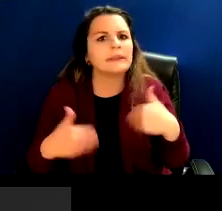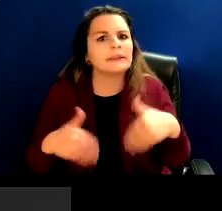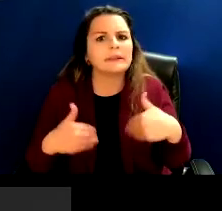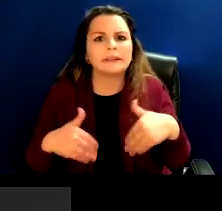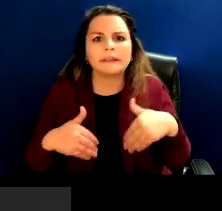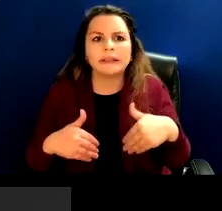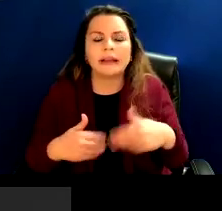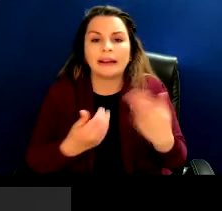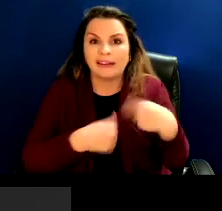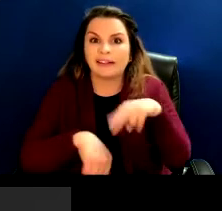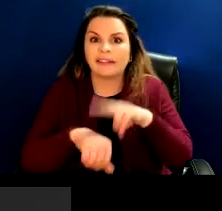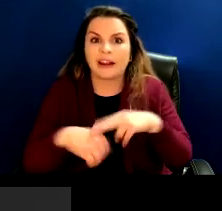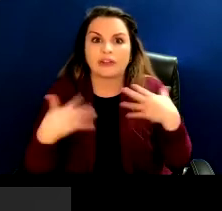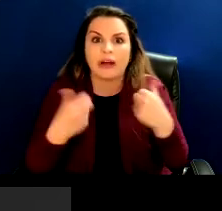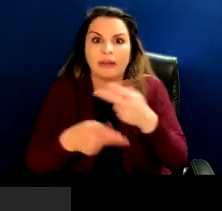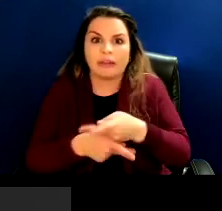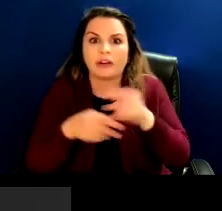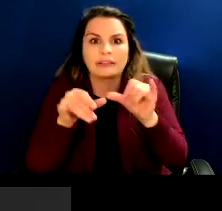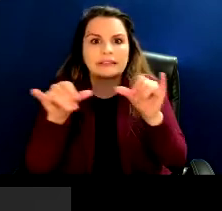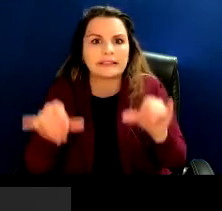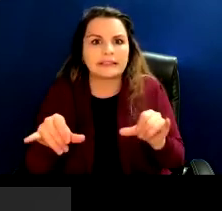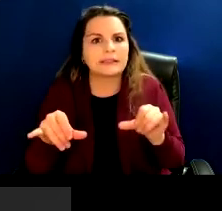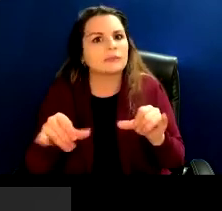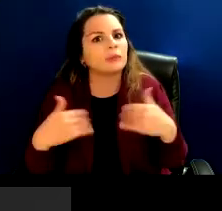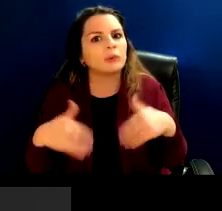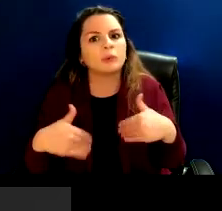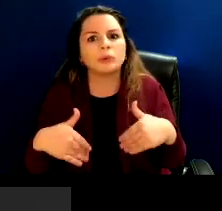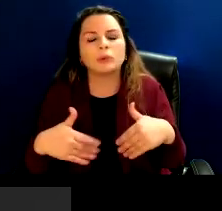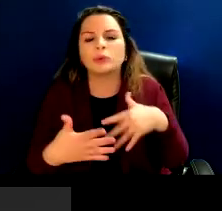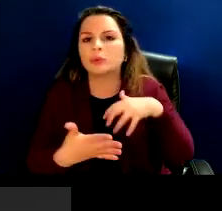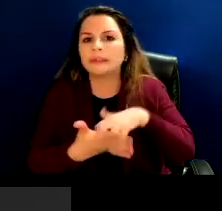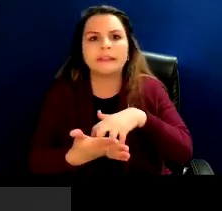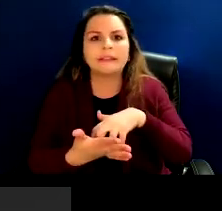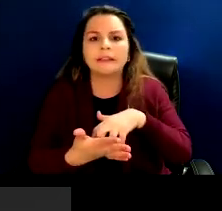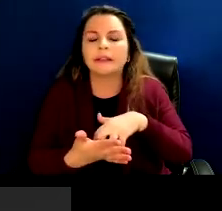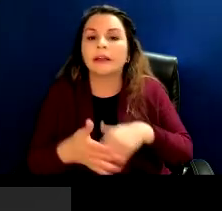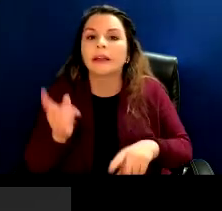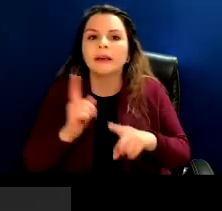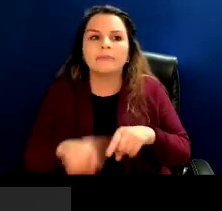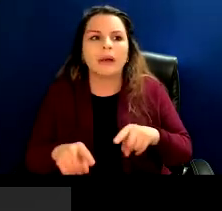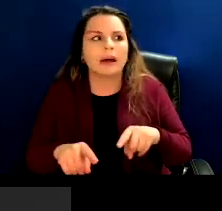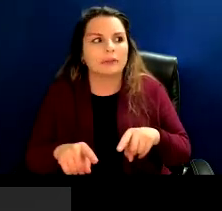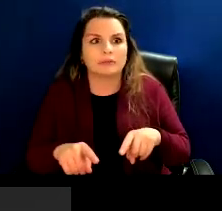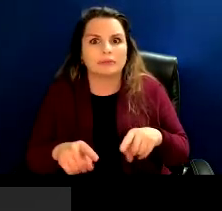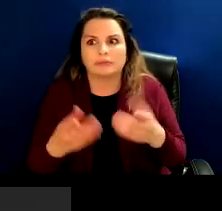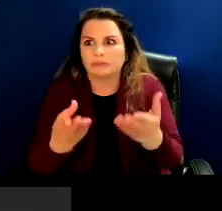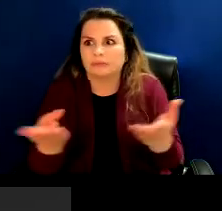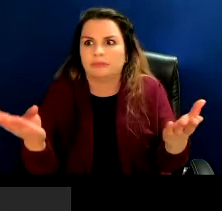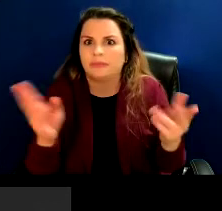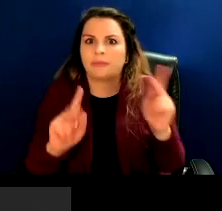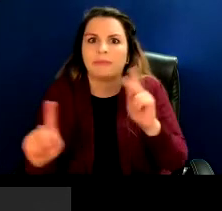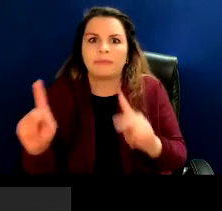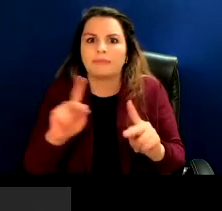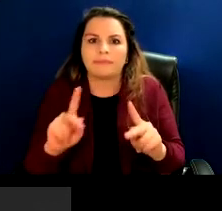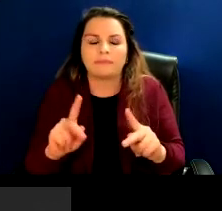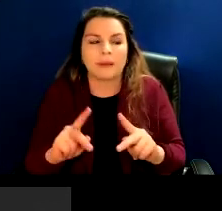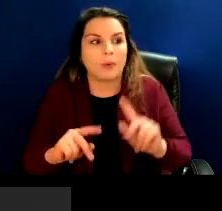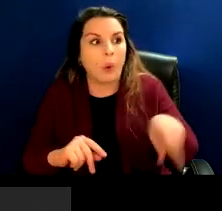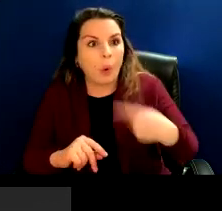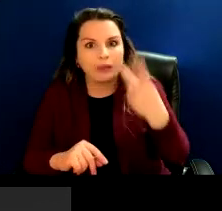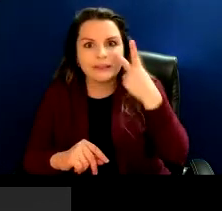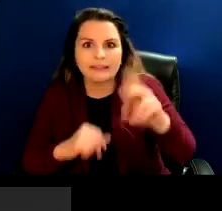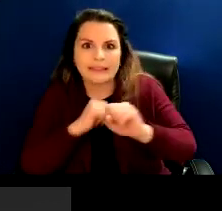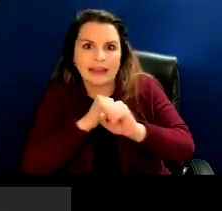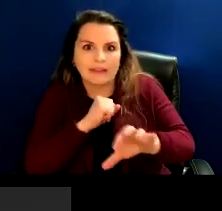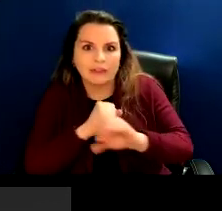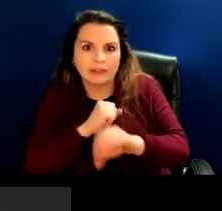national healthcare system that we, the public is left with nothing but advertising engines